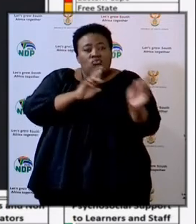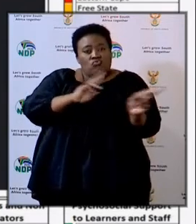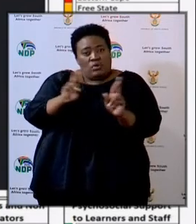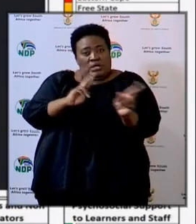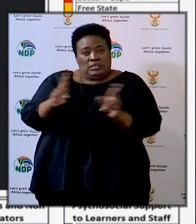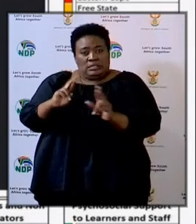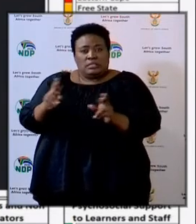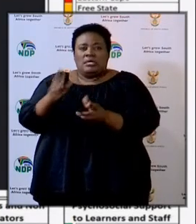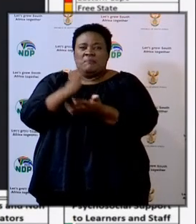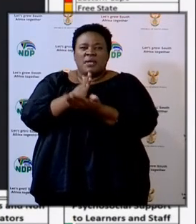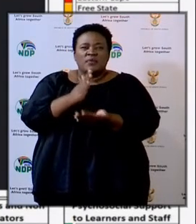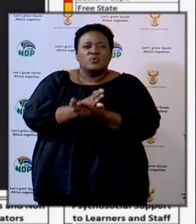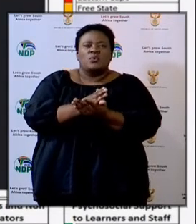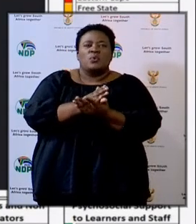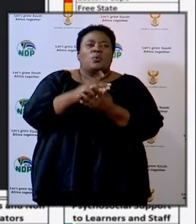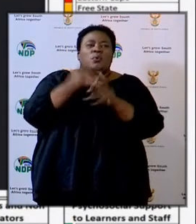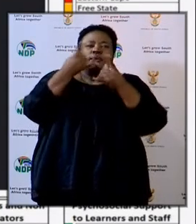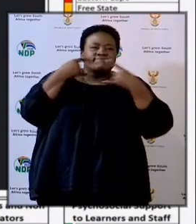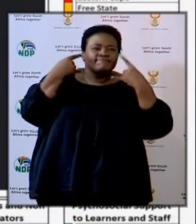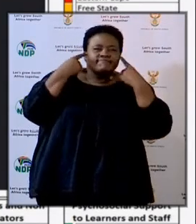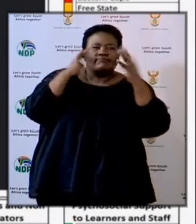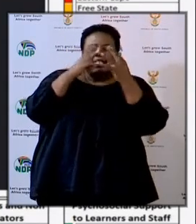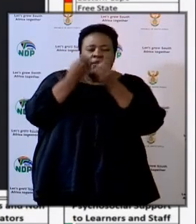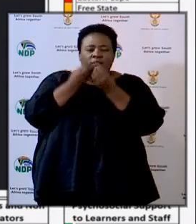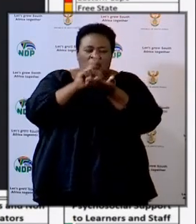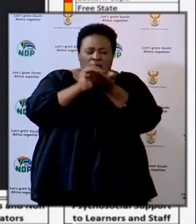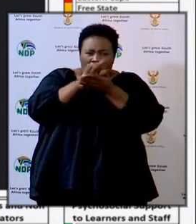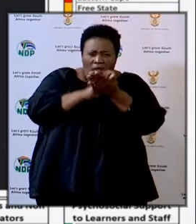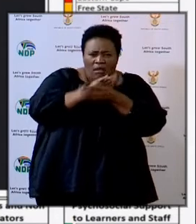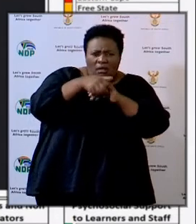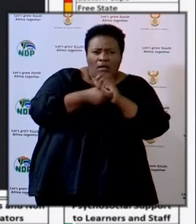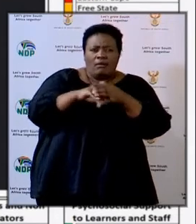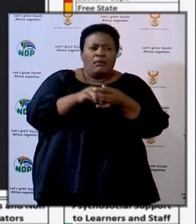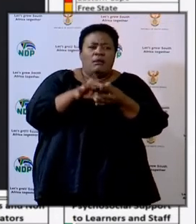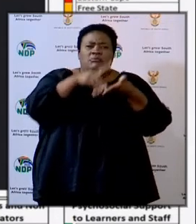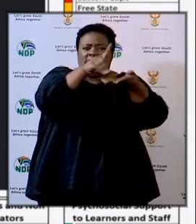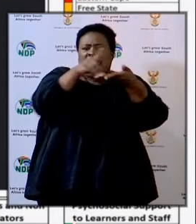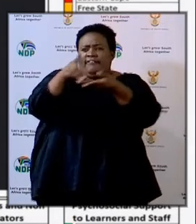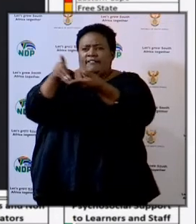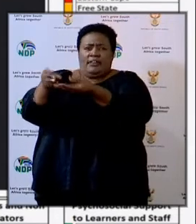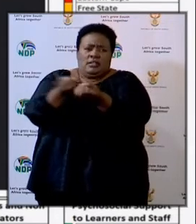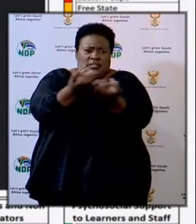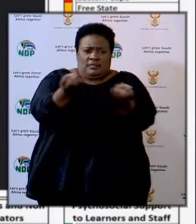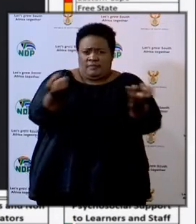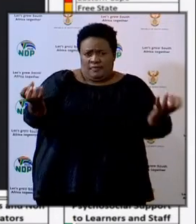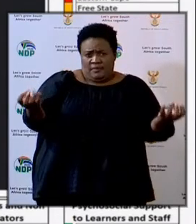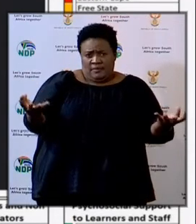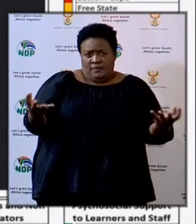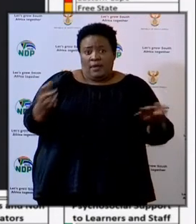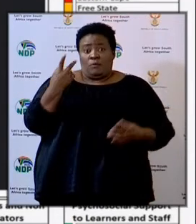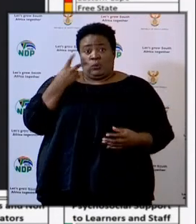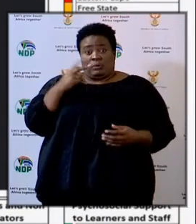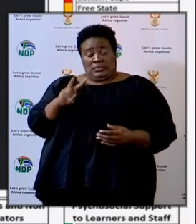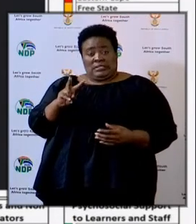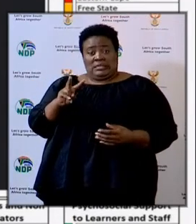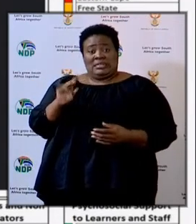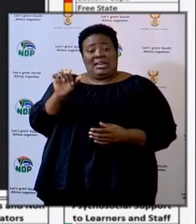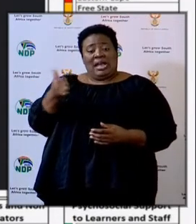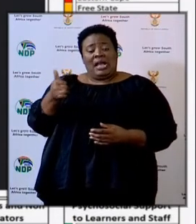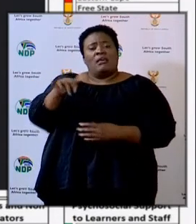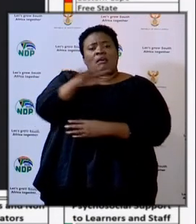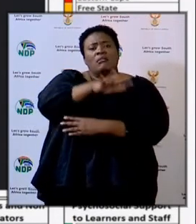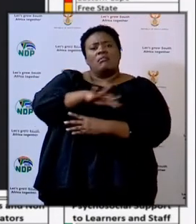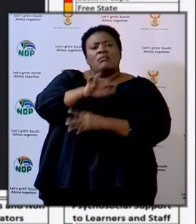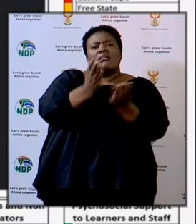provision of outstanding deliverables in the system. You can see that under facilities,